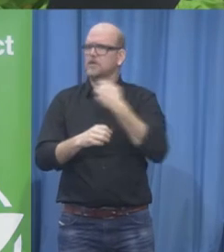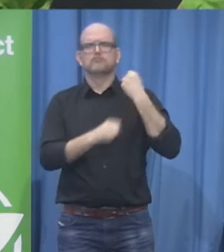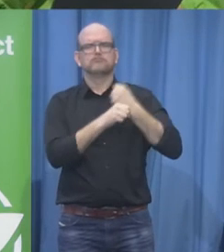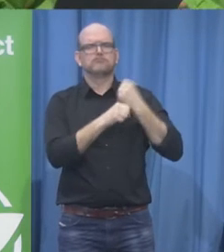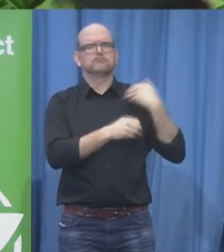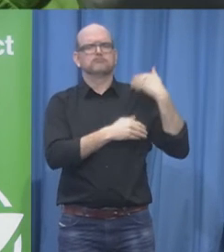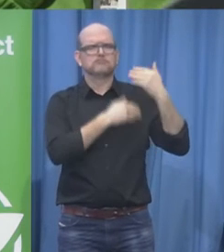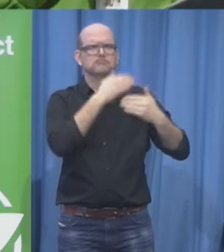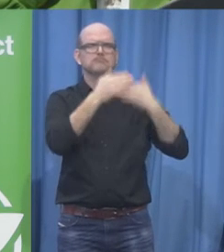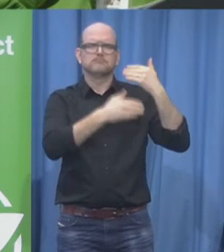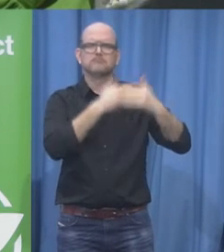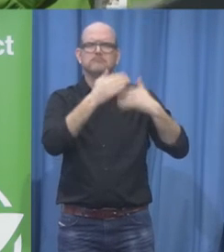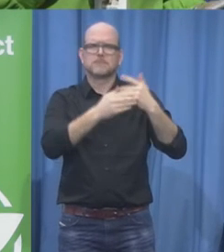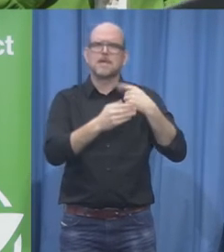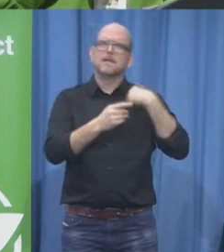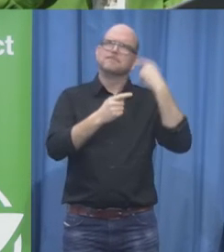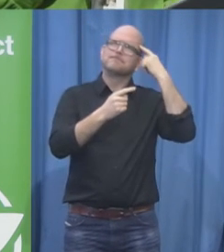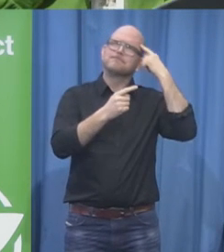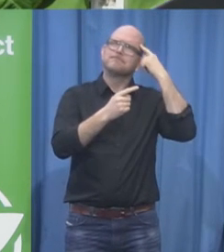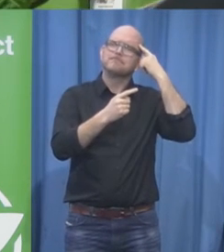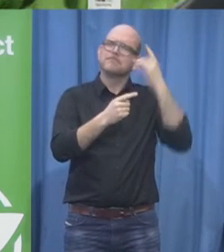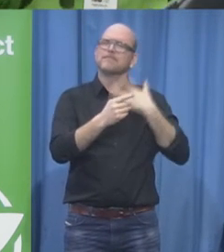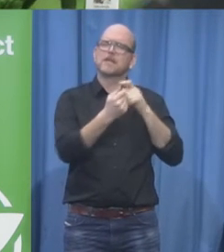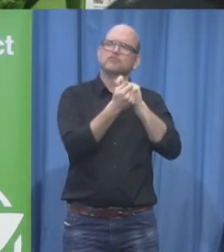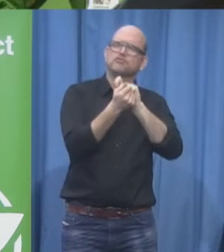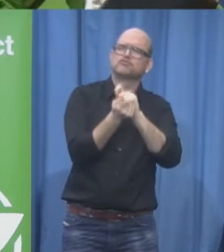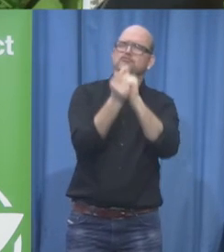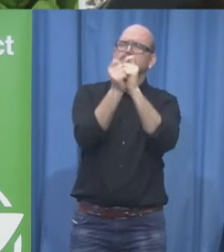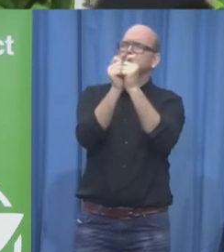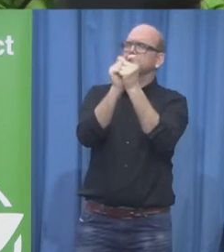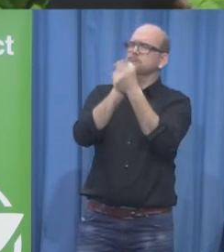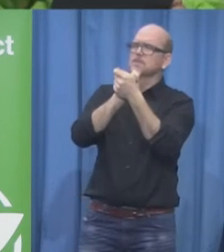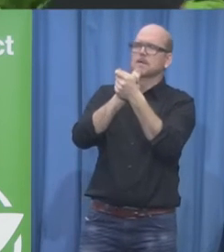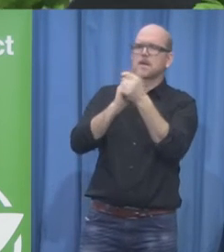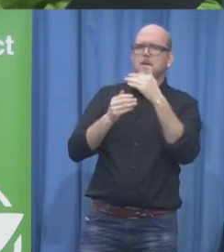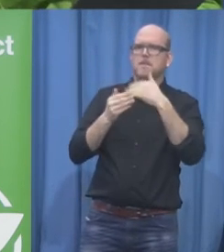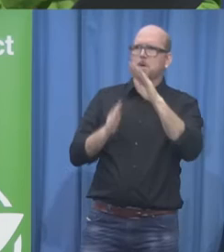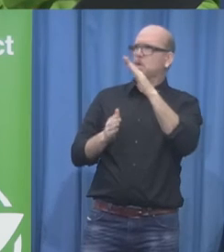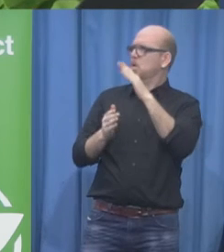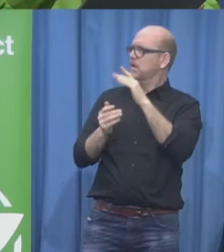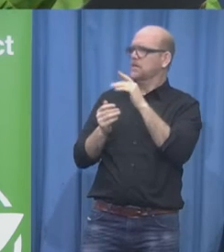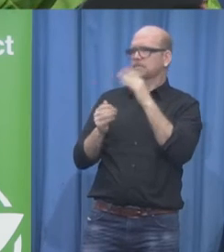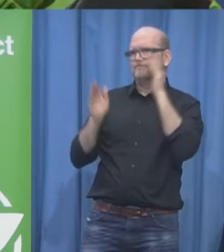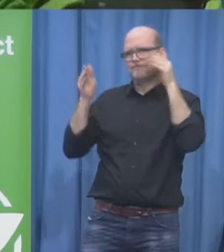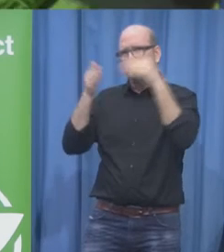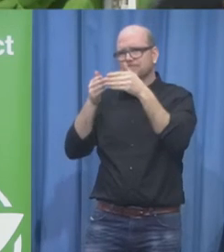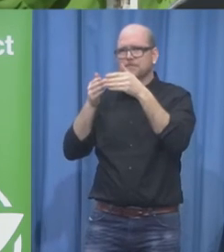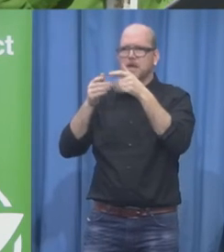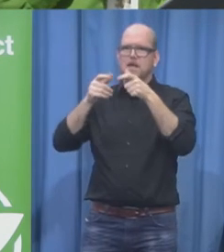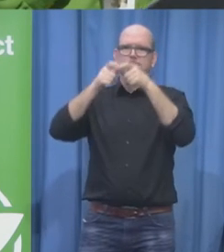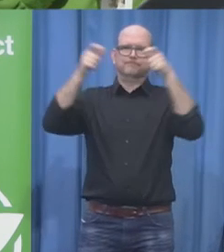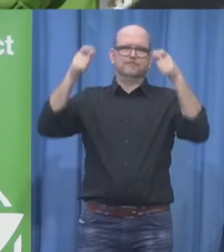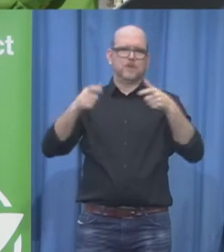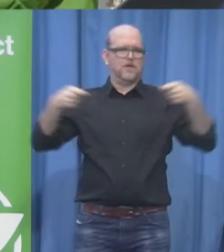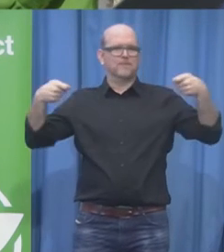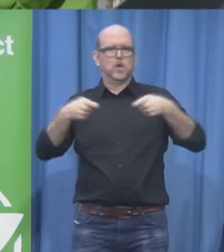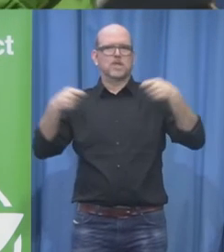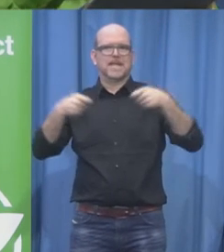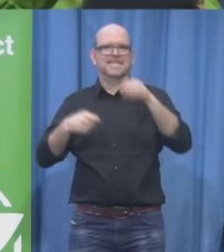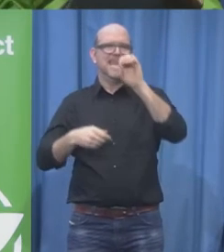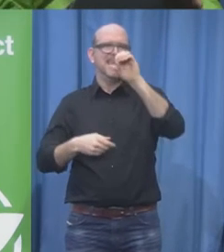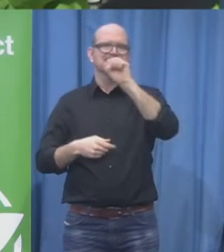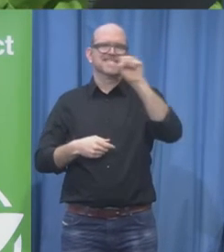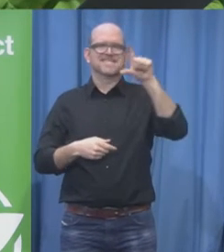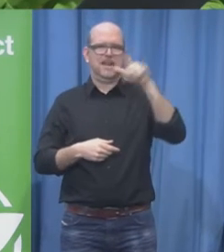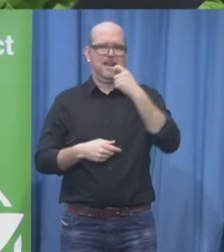in establishing the zero conference he has enabled us to convene together he continues to support this now